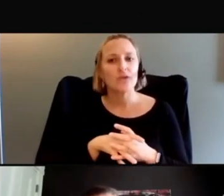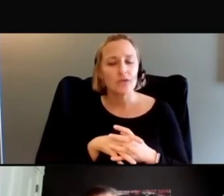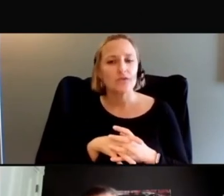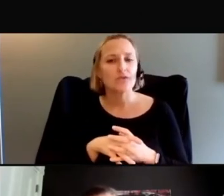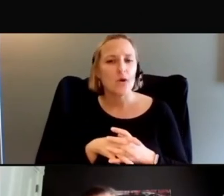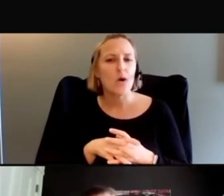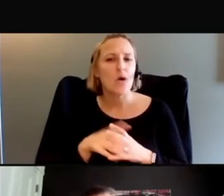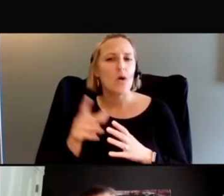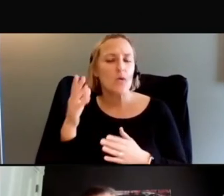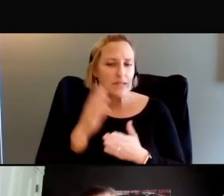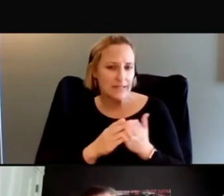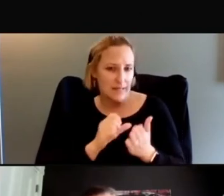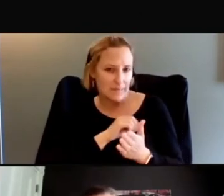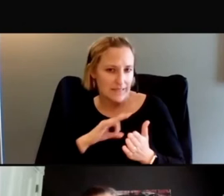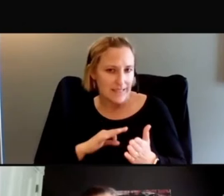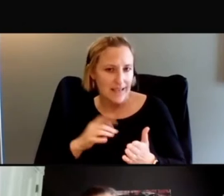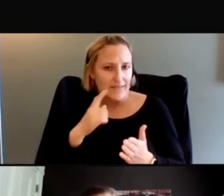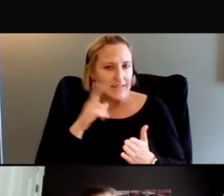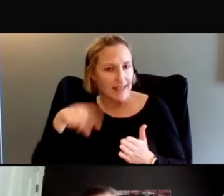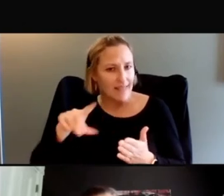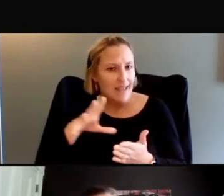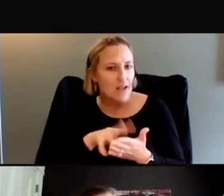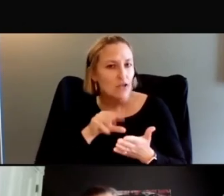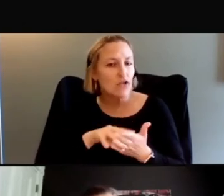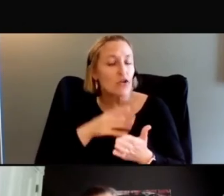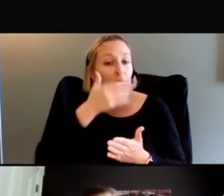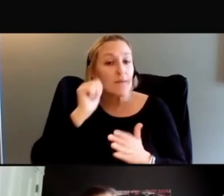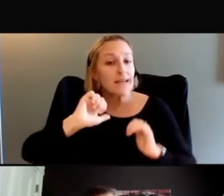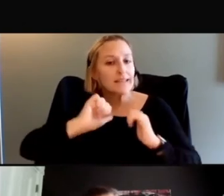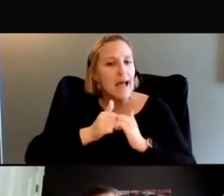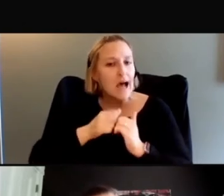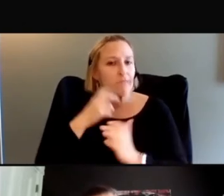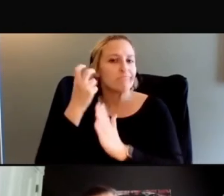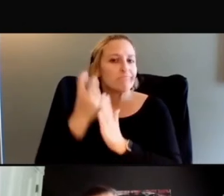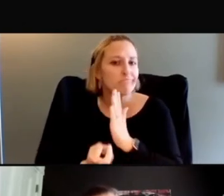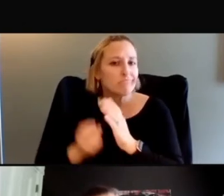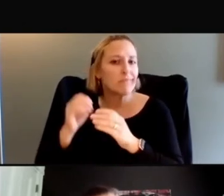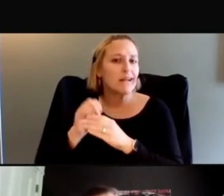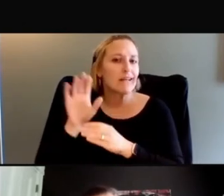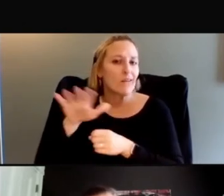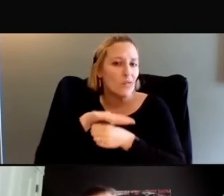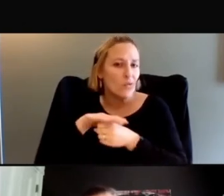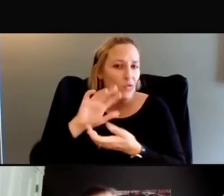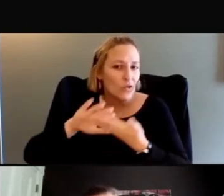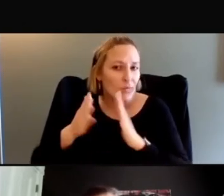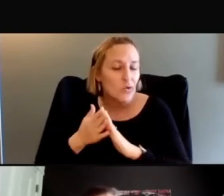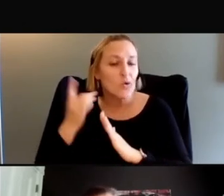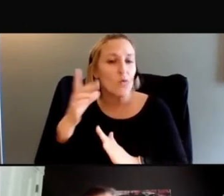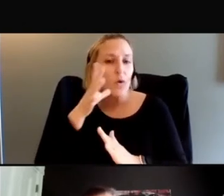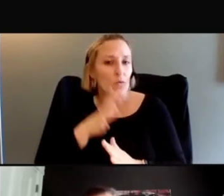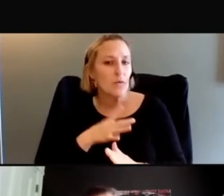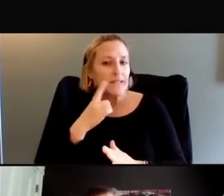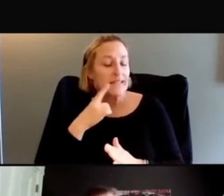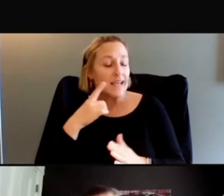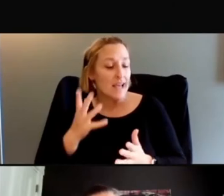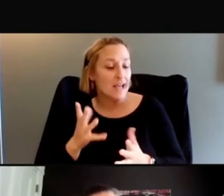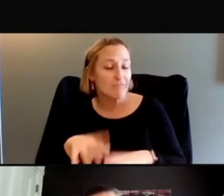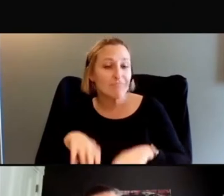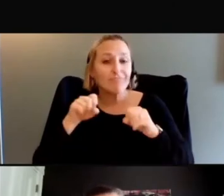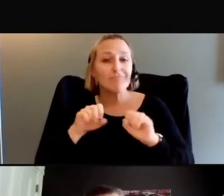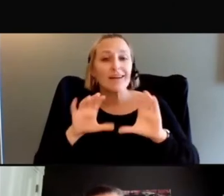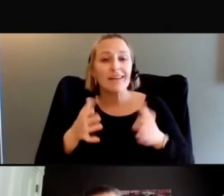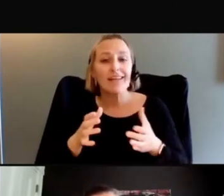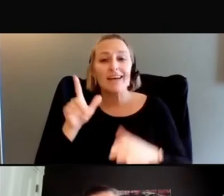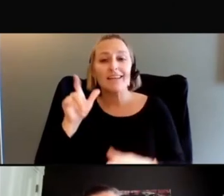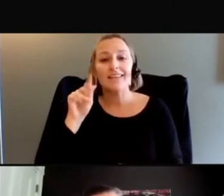they learn best by immersing themselves in their local communities. One woman told me that she started taking up line dancing. So she